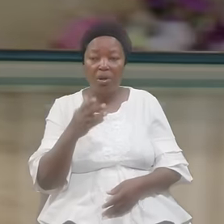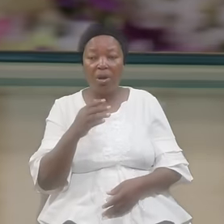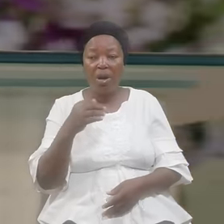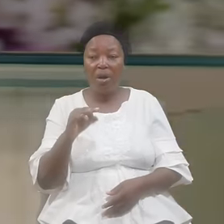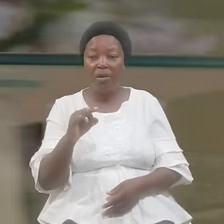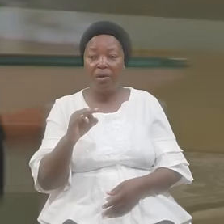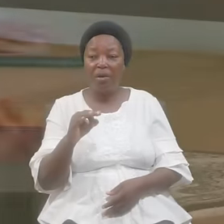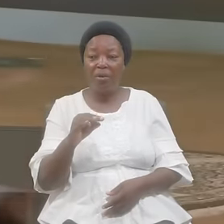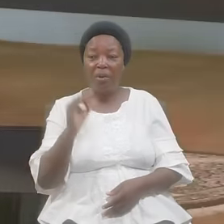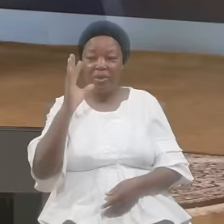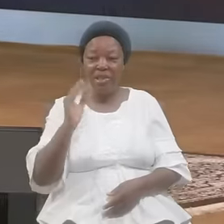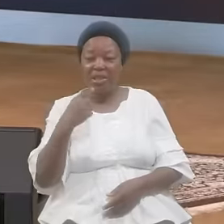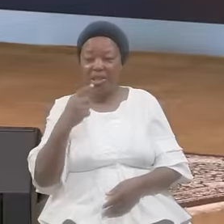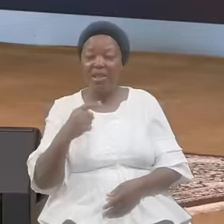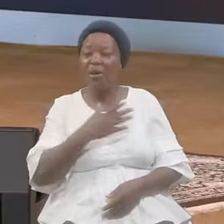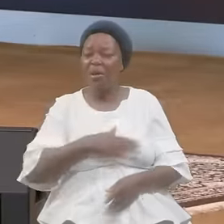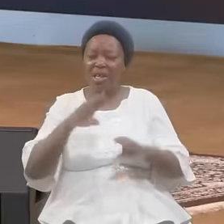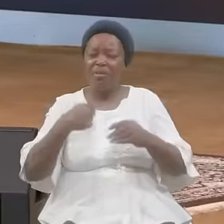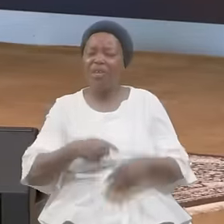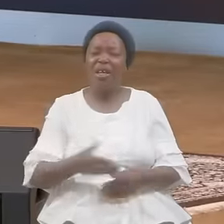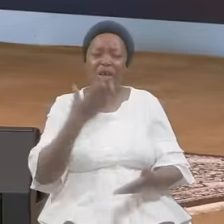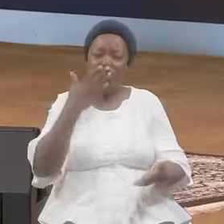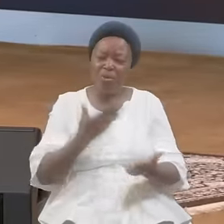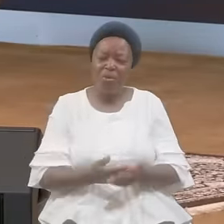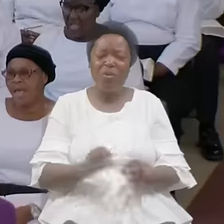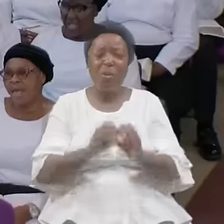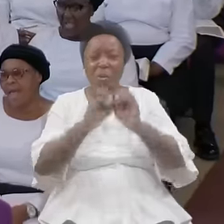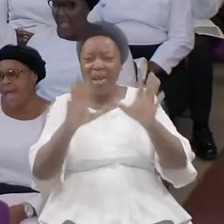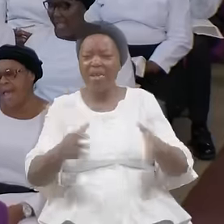Better Brighter Amen